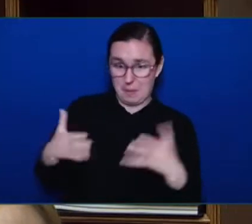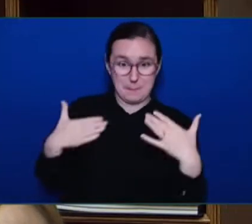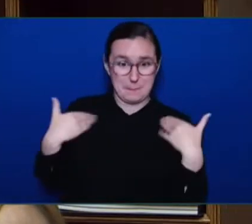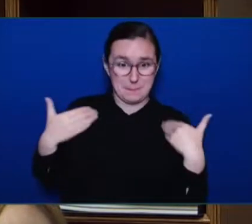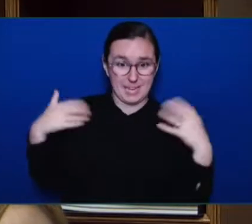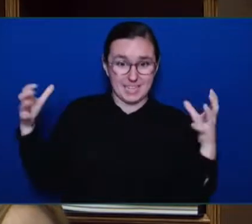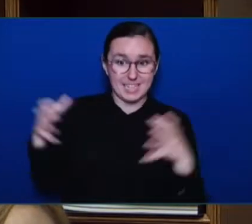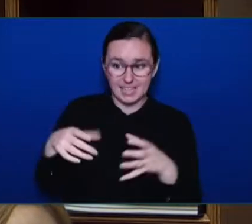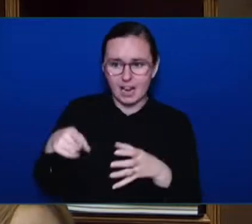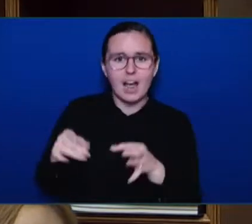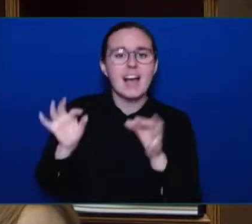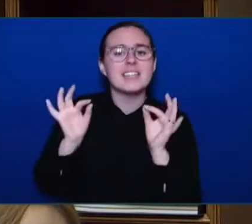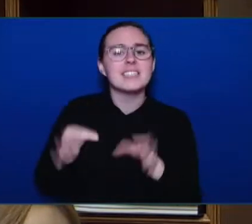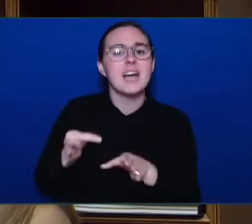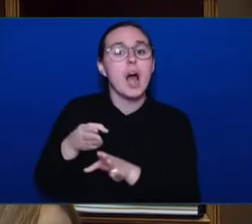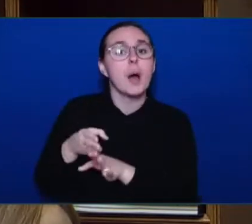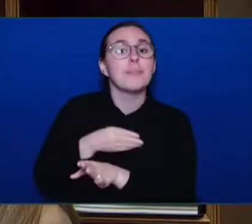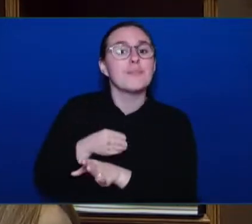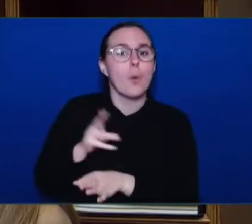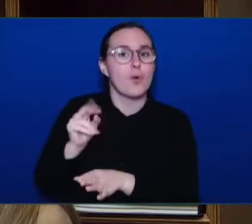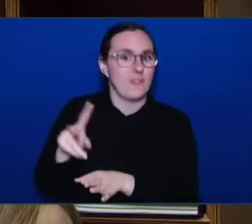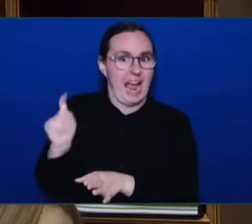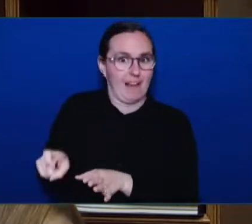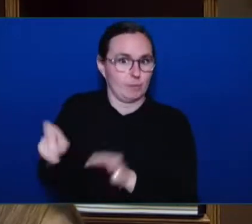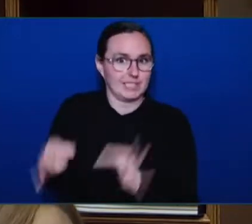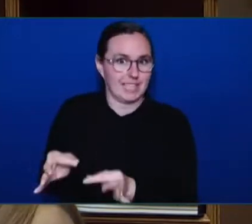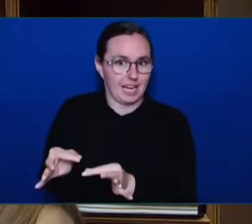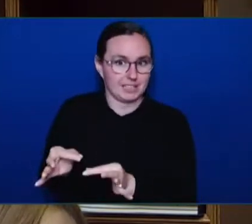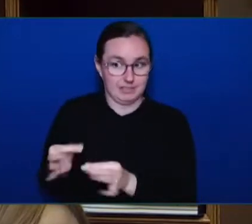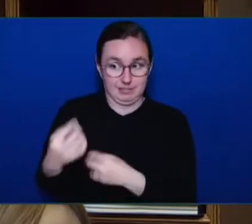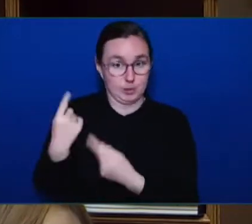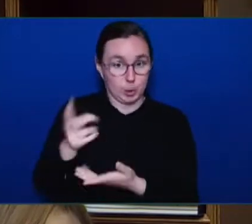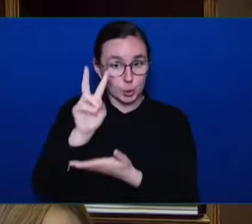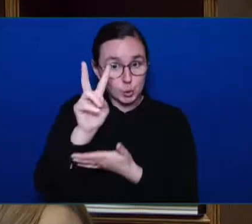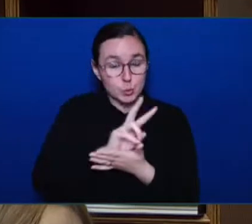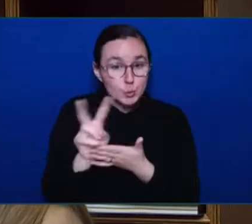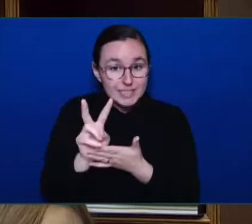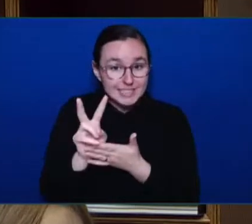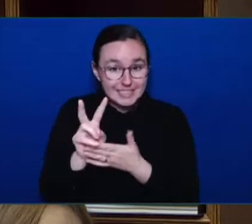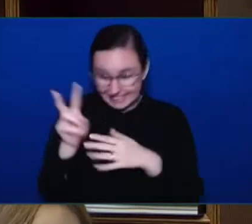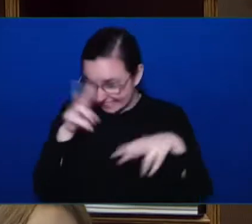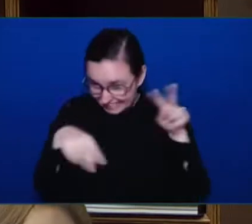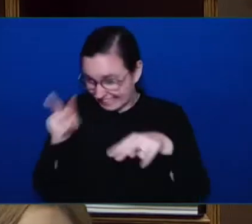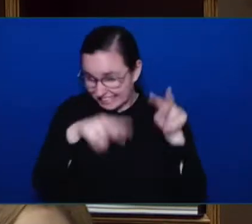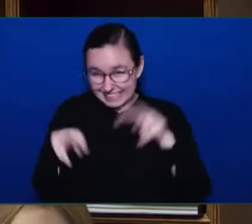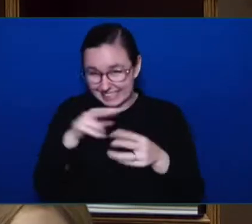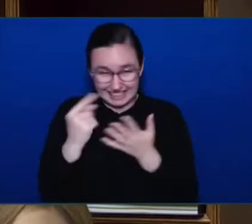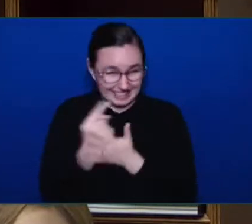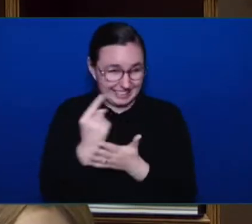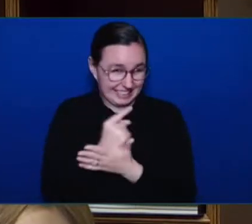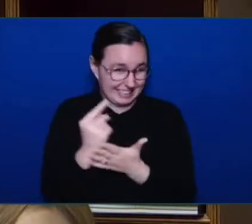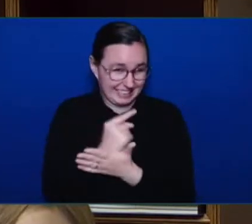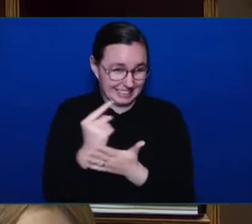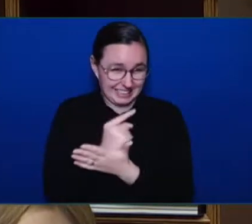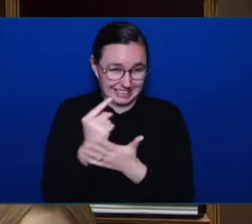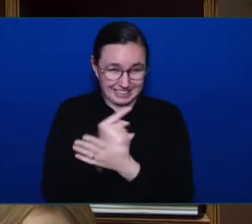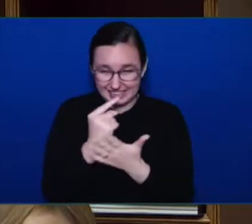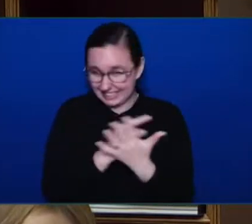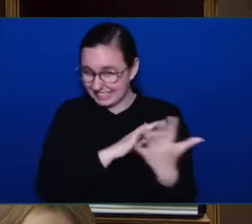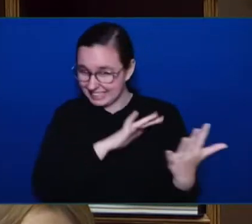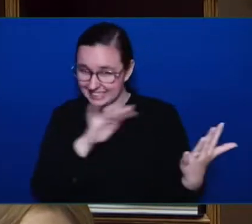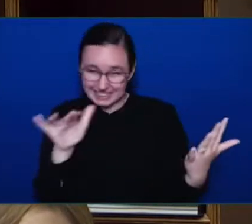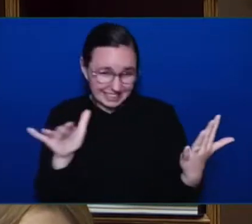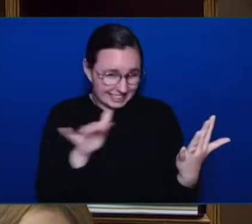the host proposal in the past few weeks. Cabinet reviewed that proposal, and we had to take a look at the costs